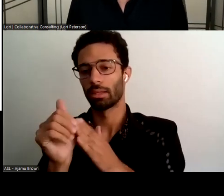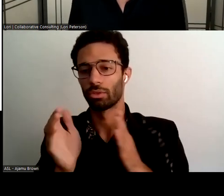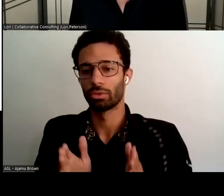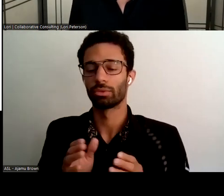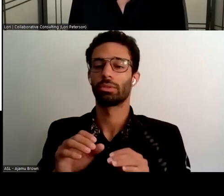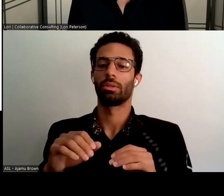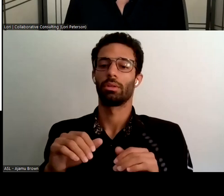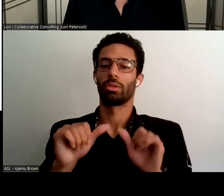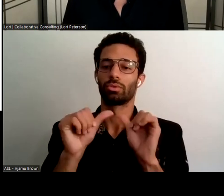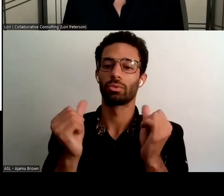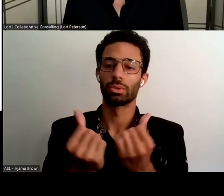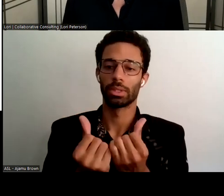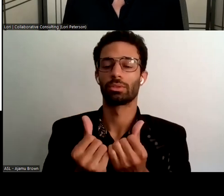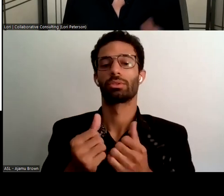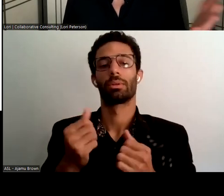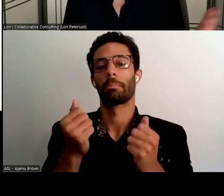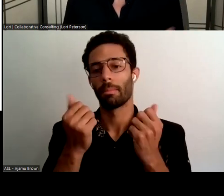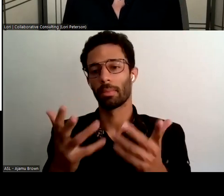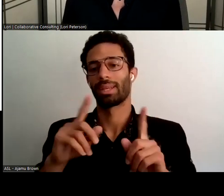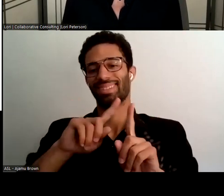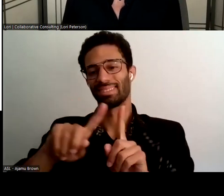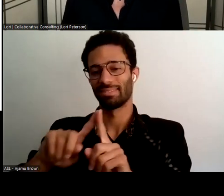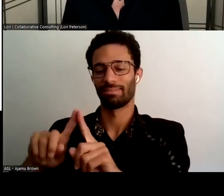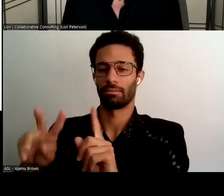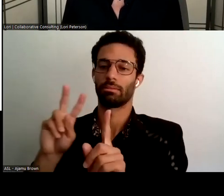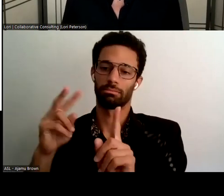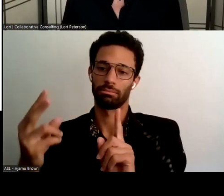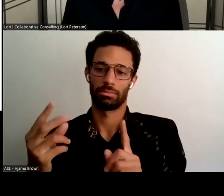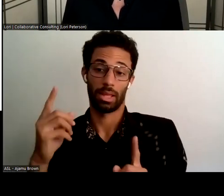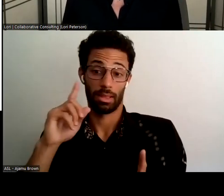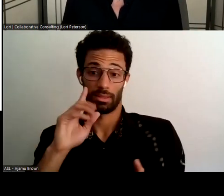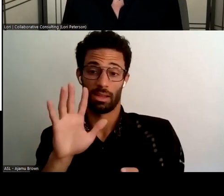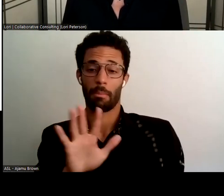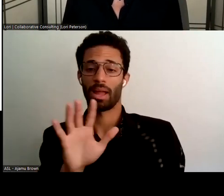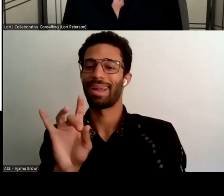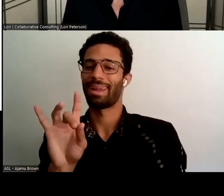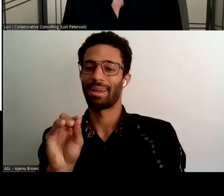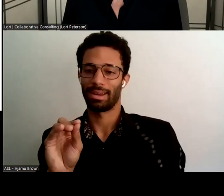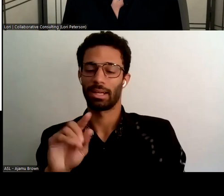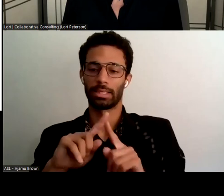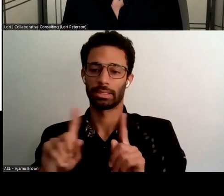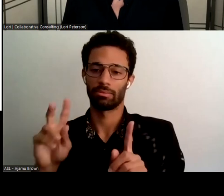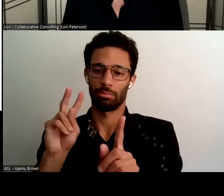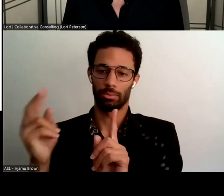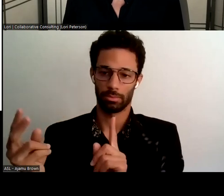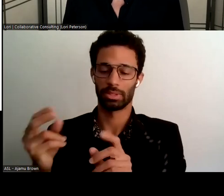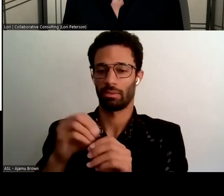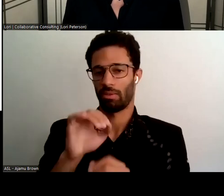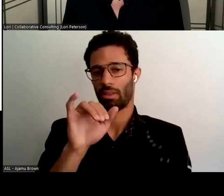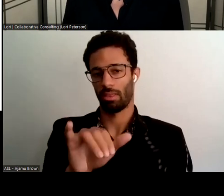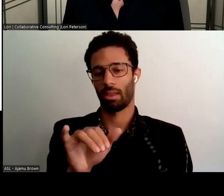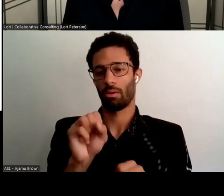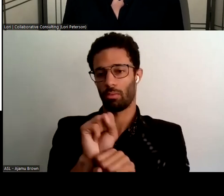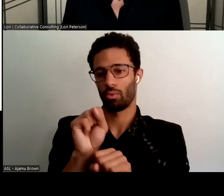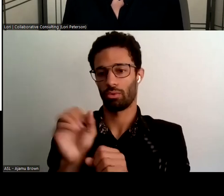multiple stakeholder perspectives i think we had around 80 80 voices in that piece of work the